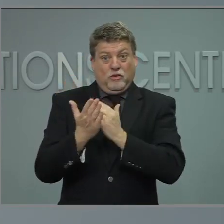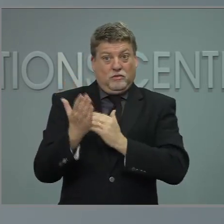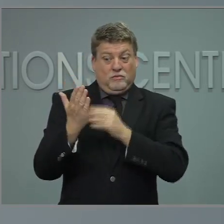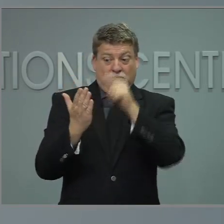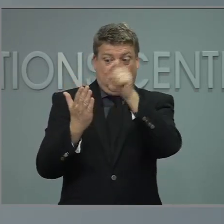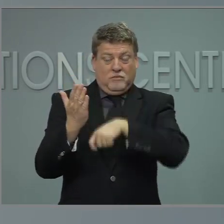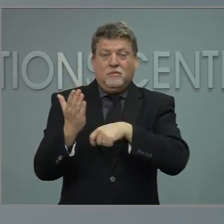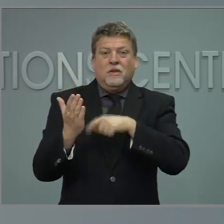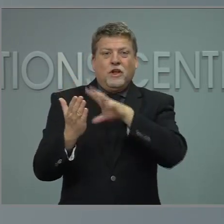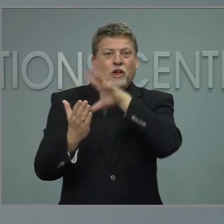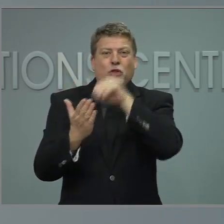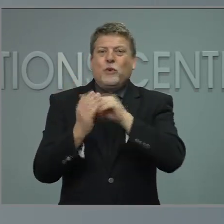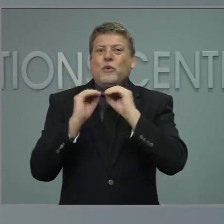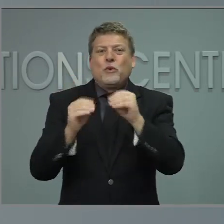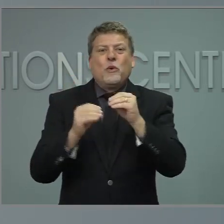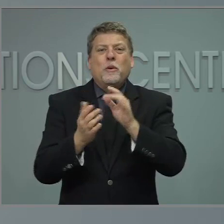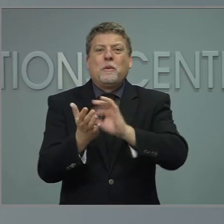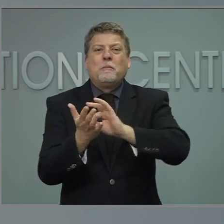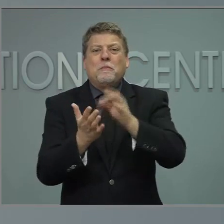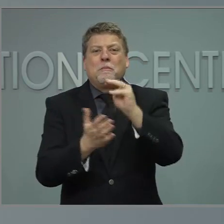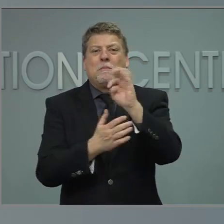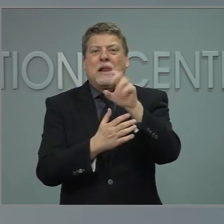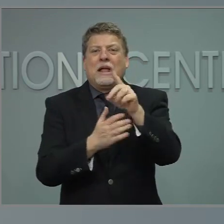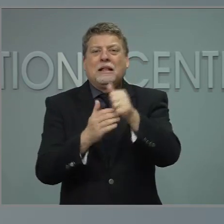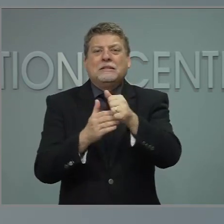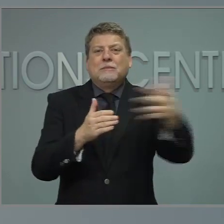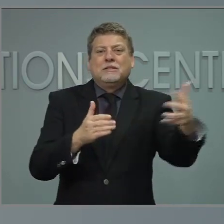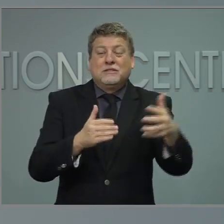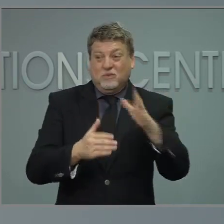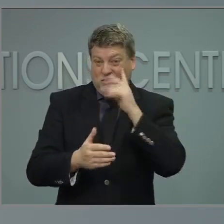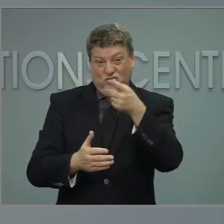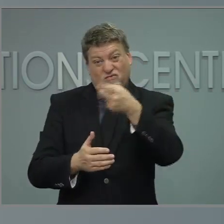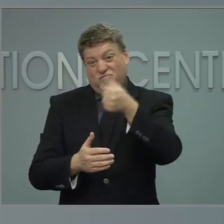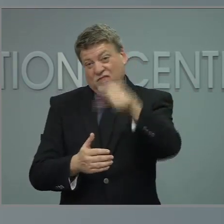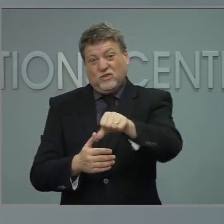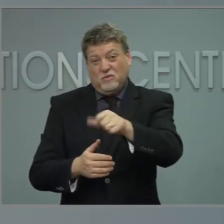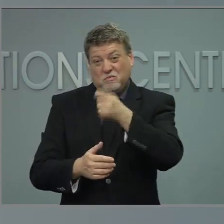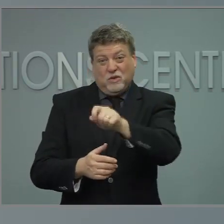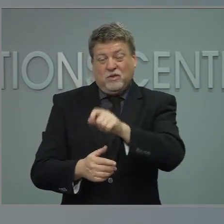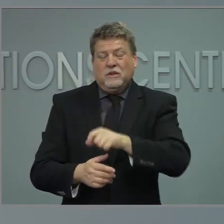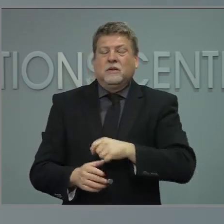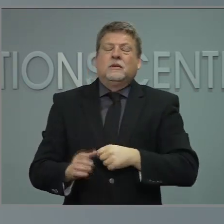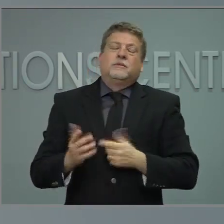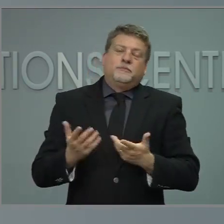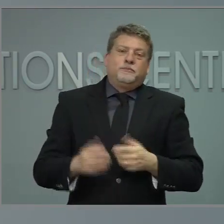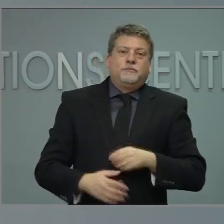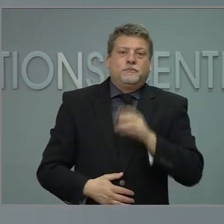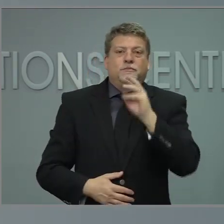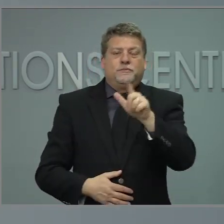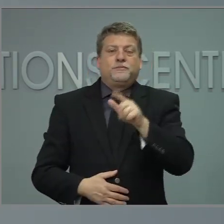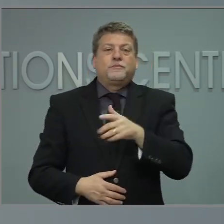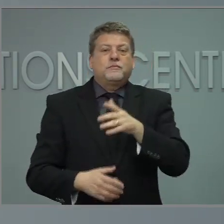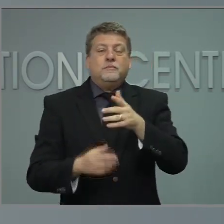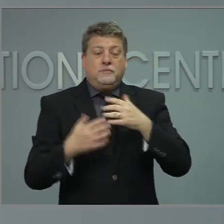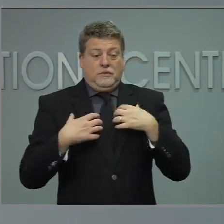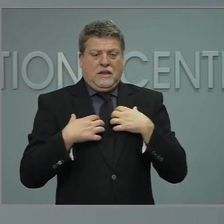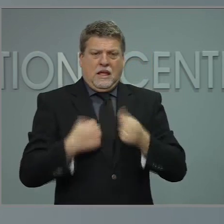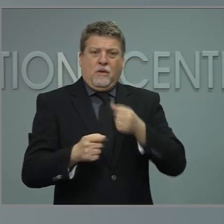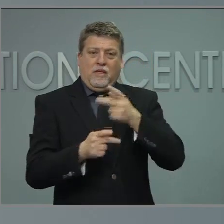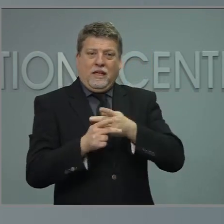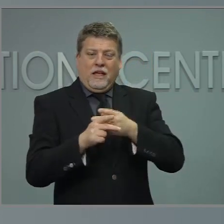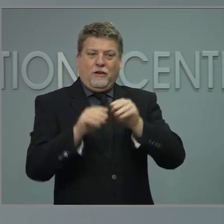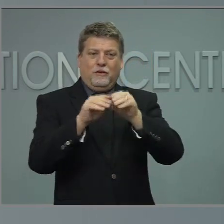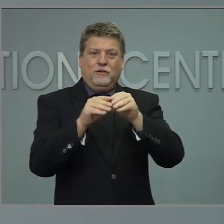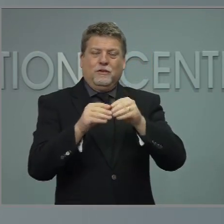So getting more health care coverage to people in North Carolina is certainly a priority. Medicaid expansion